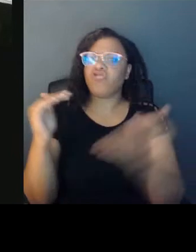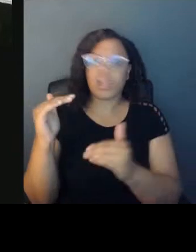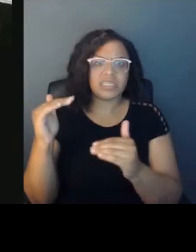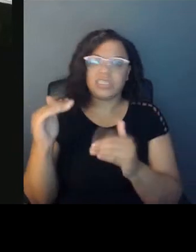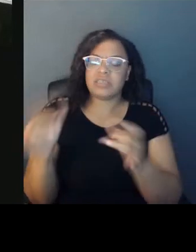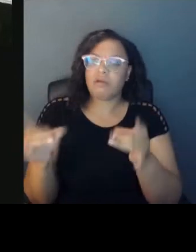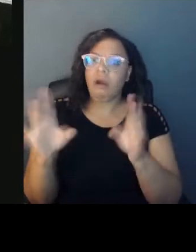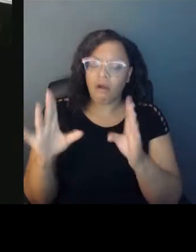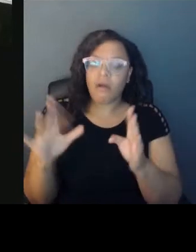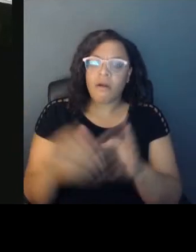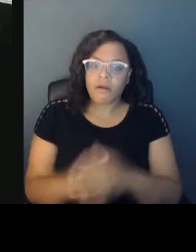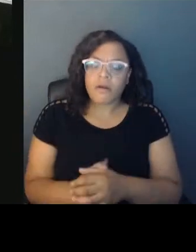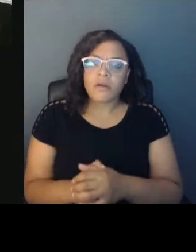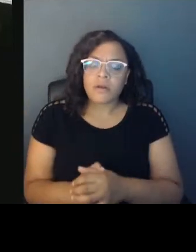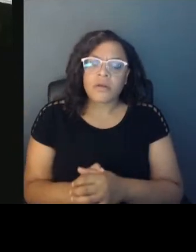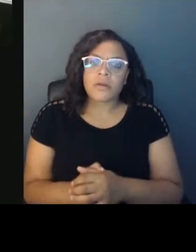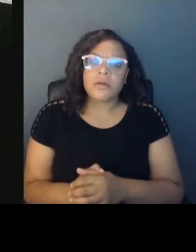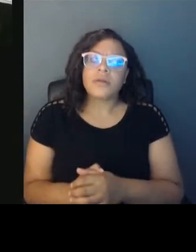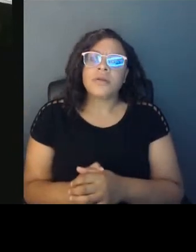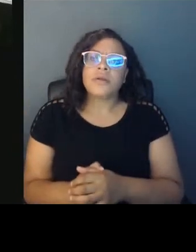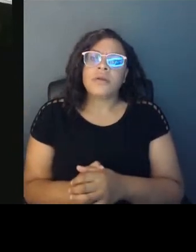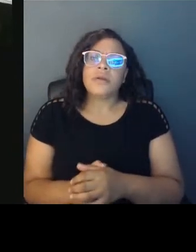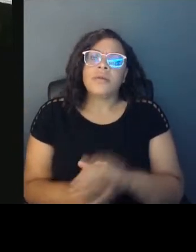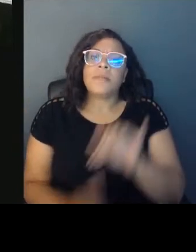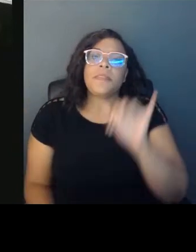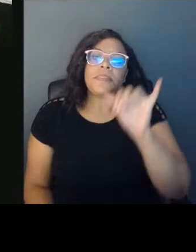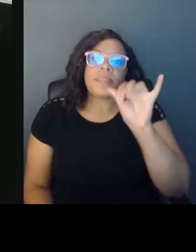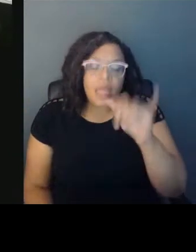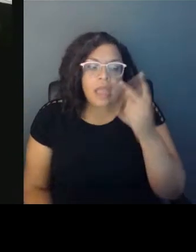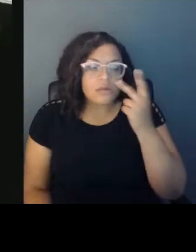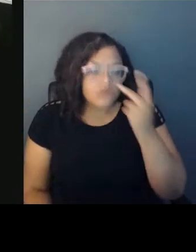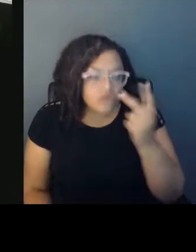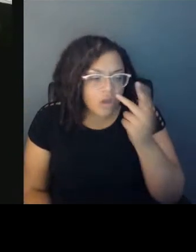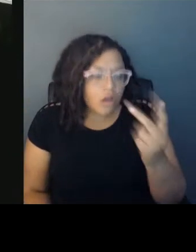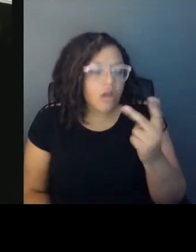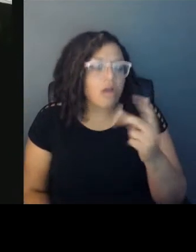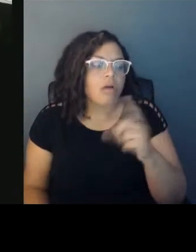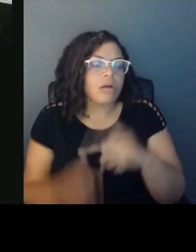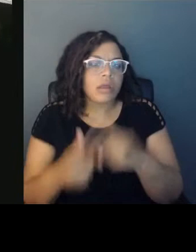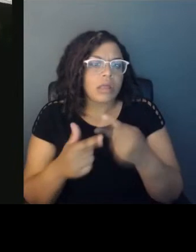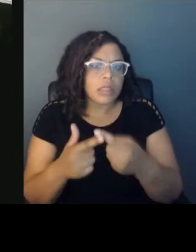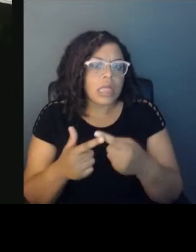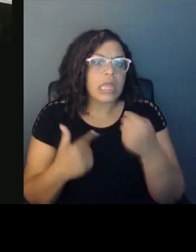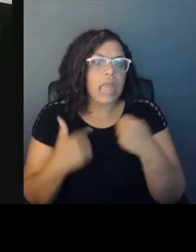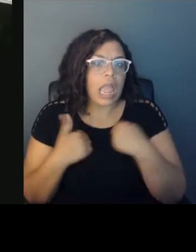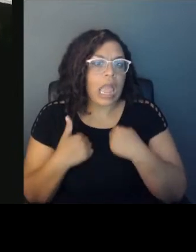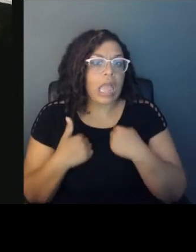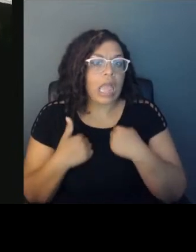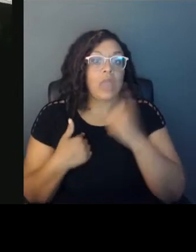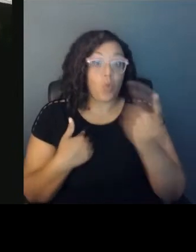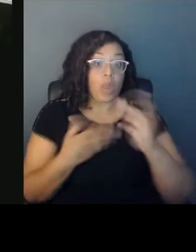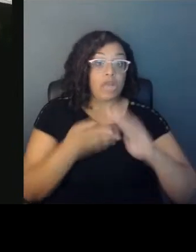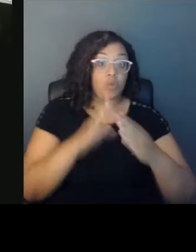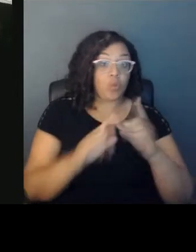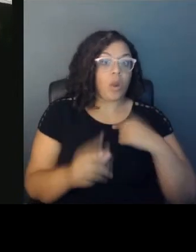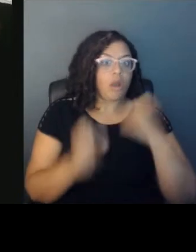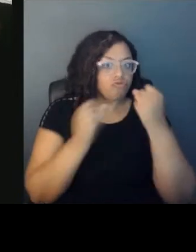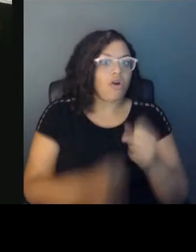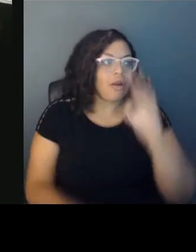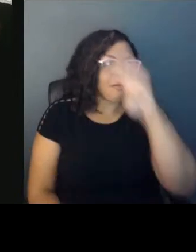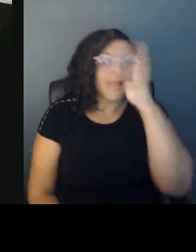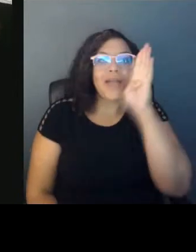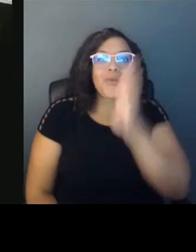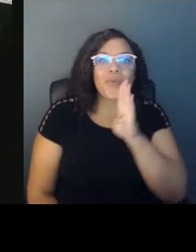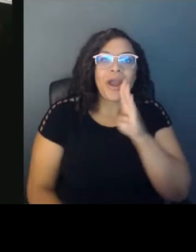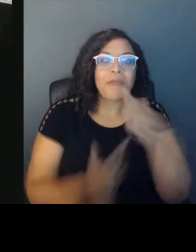And that, along with kind of moving from one community where I was one of many black and brown children to a community where I was one of a few black and